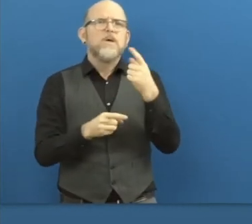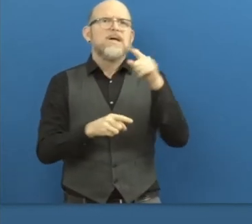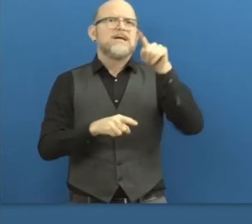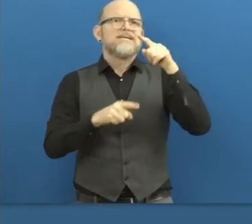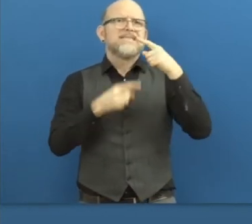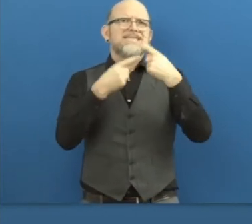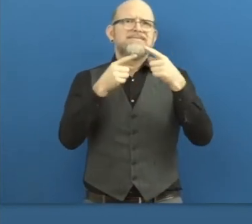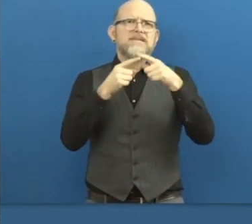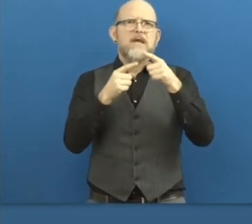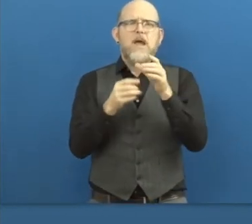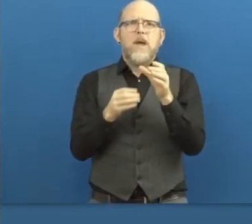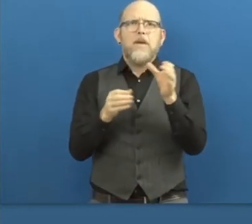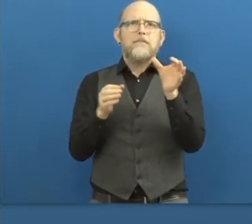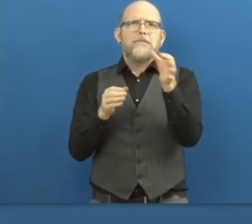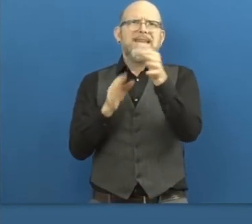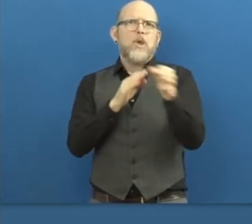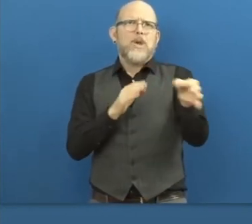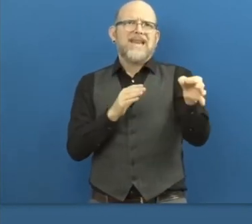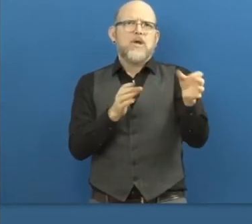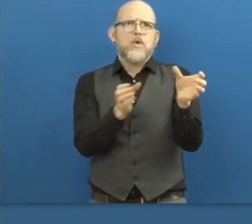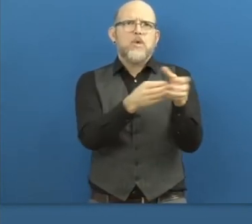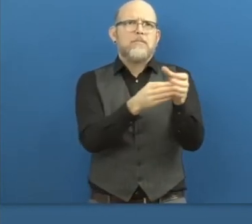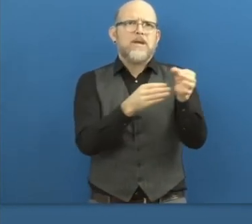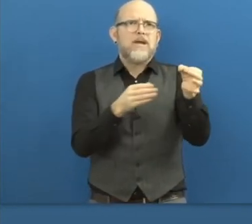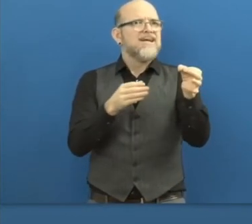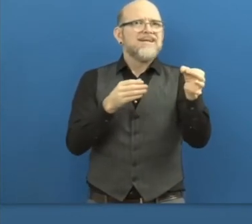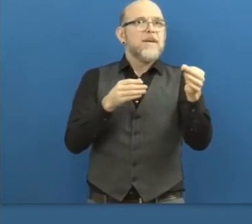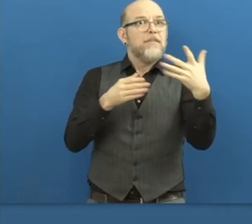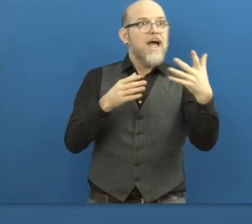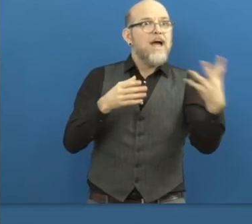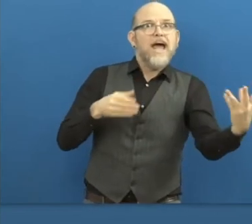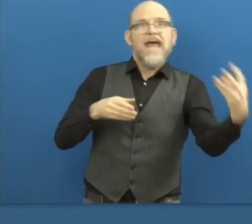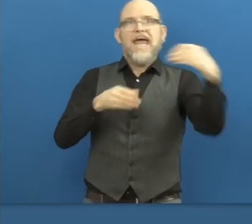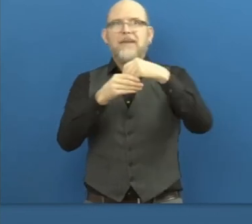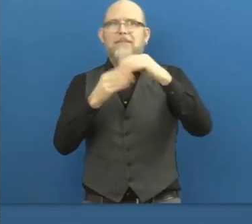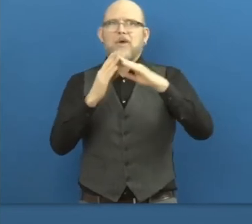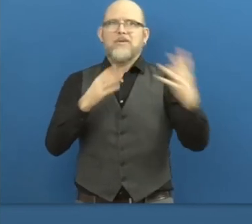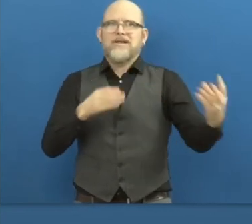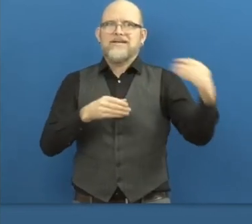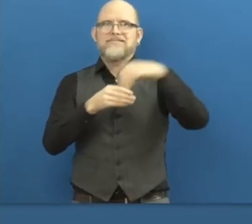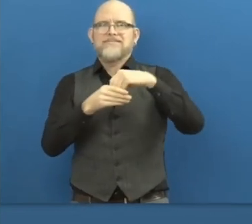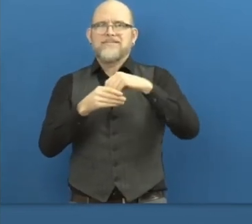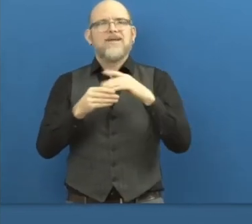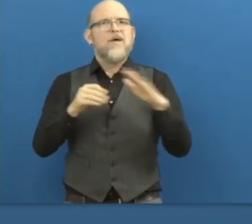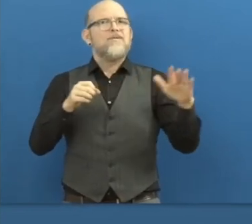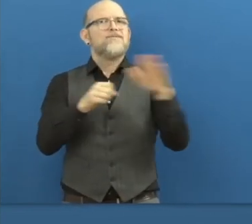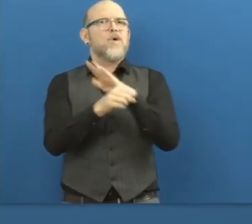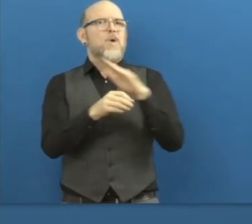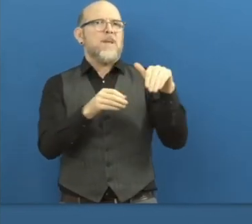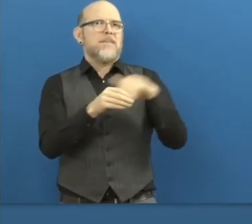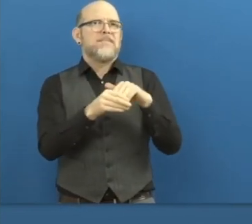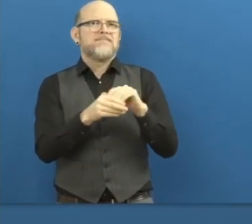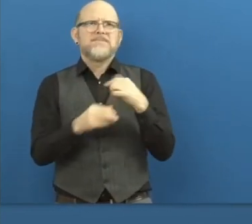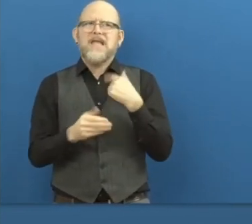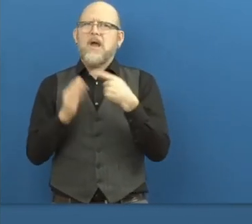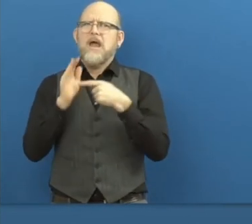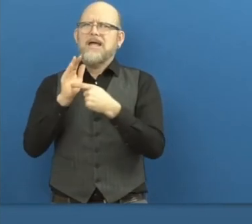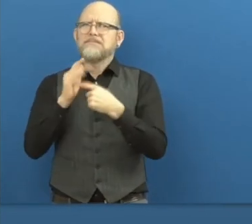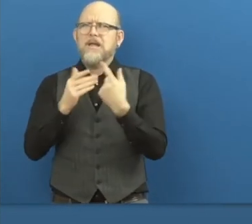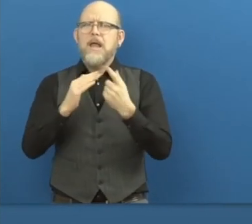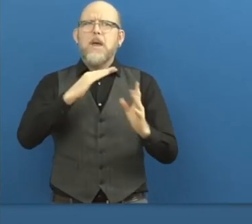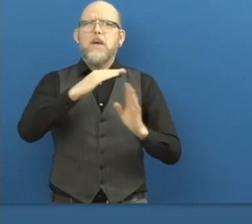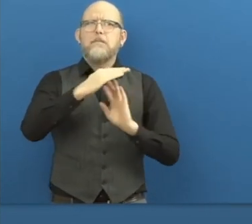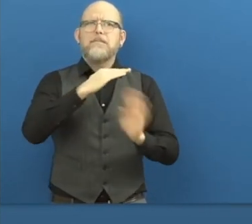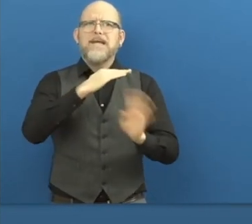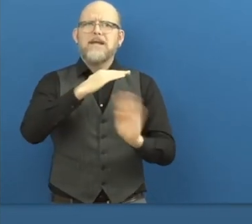minorities to become fully members of the society. And as an example of this, we are working with migrants with